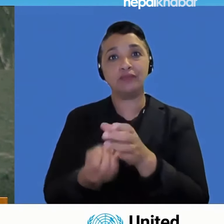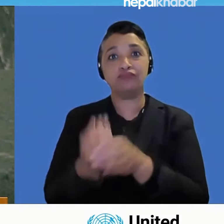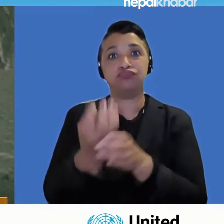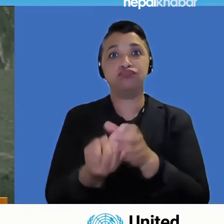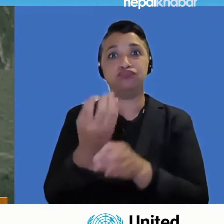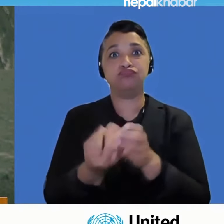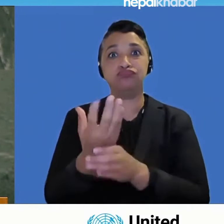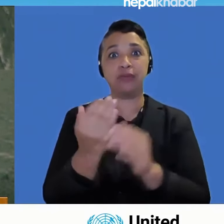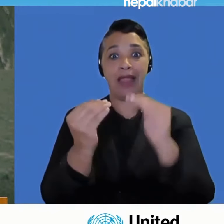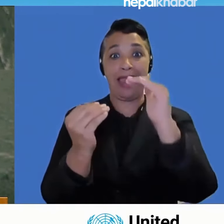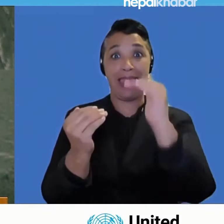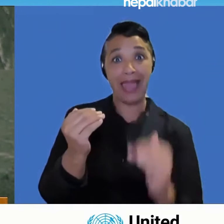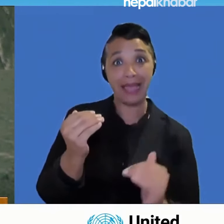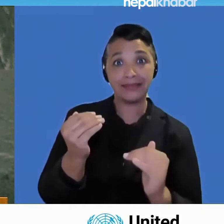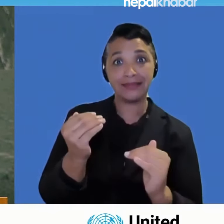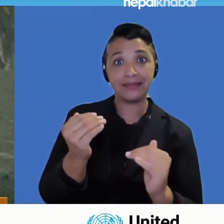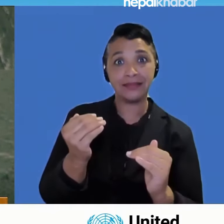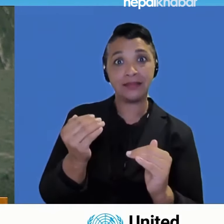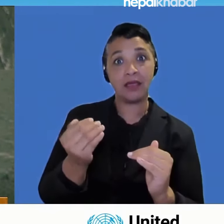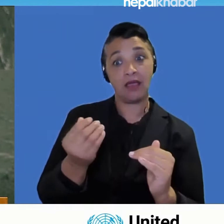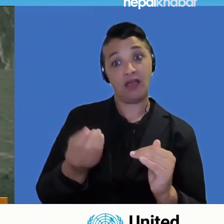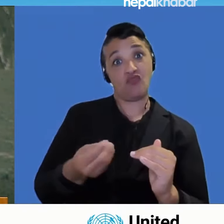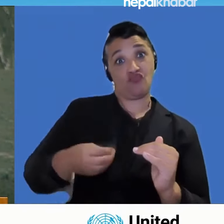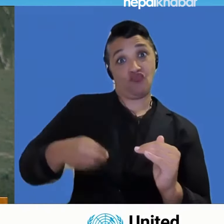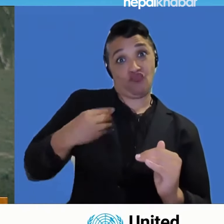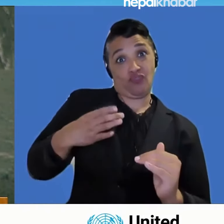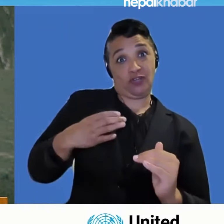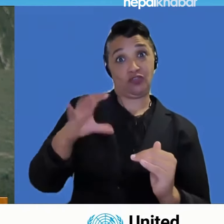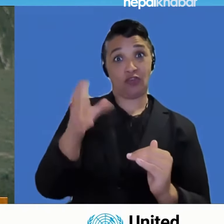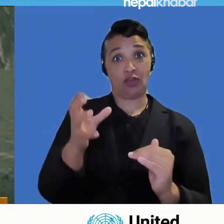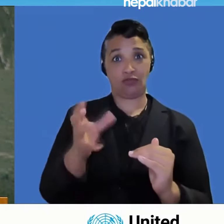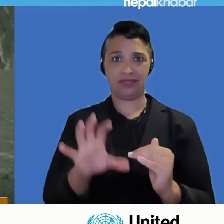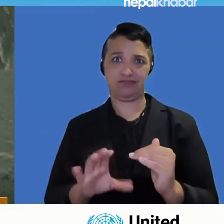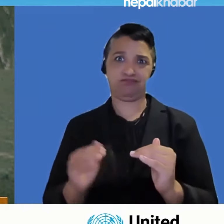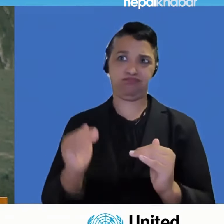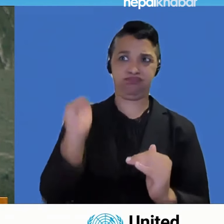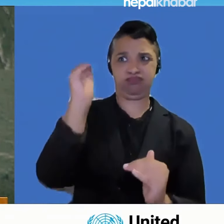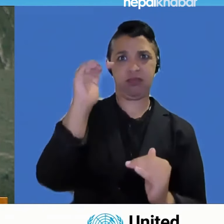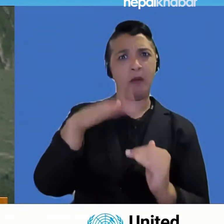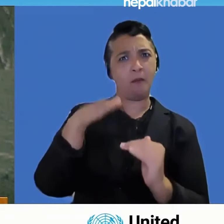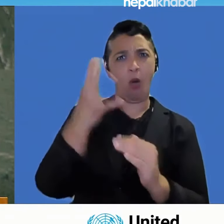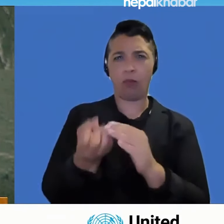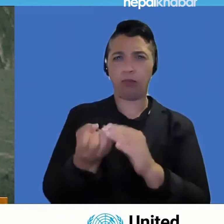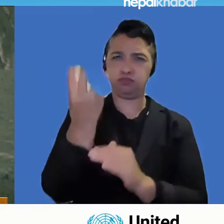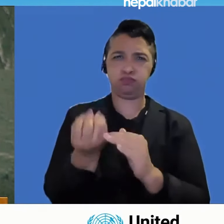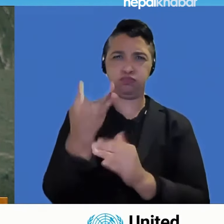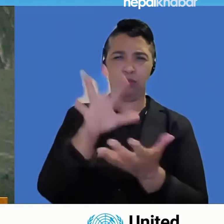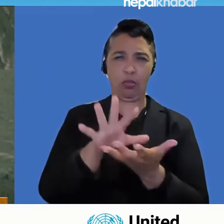vulnerable to the